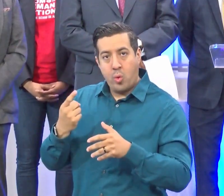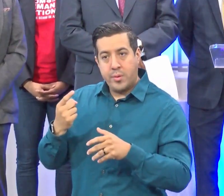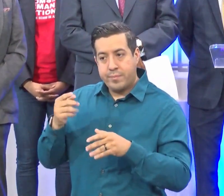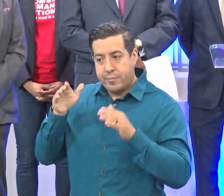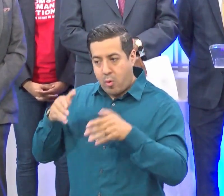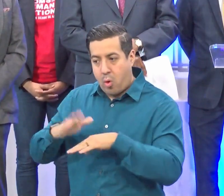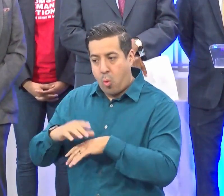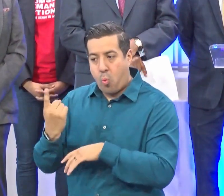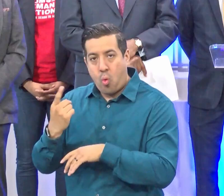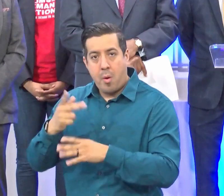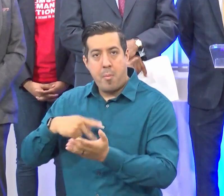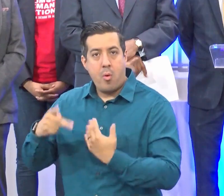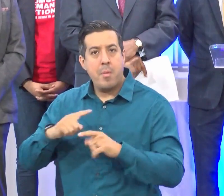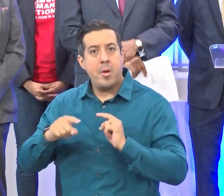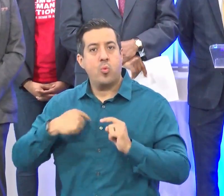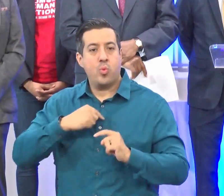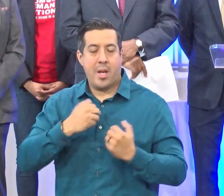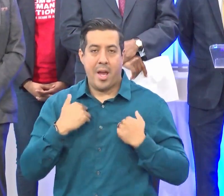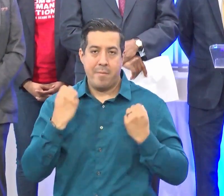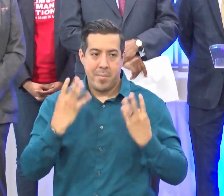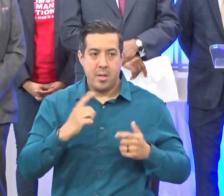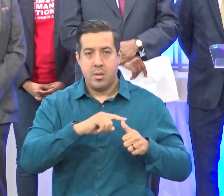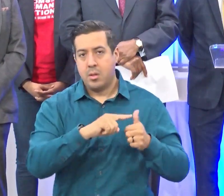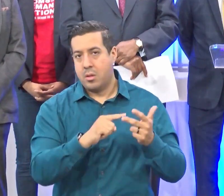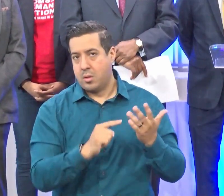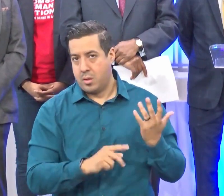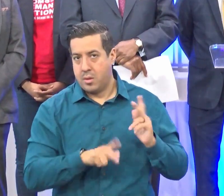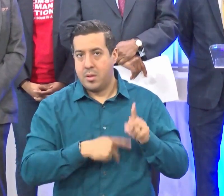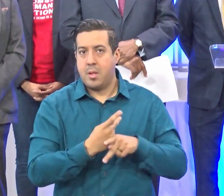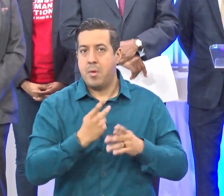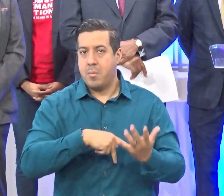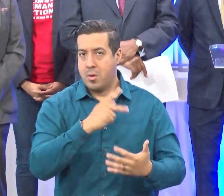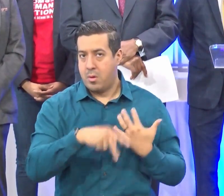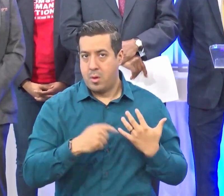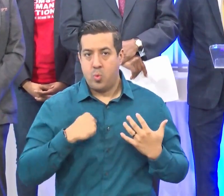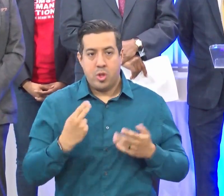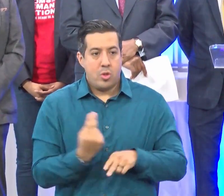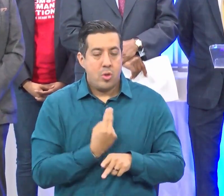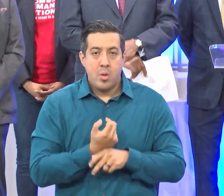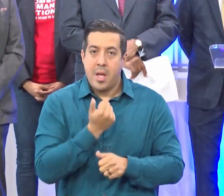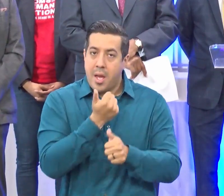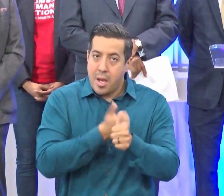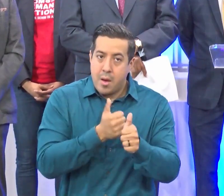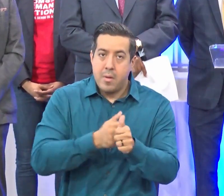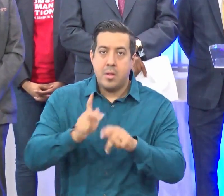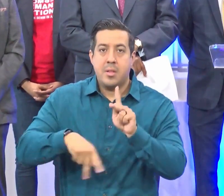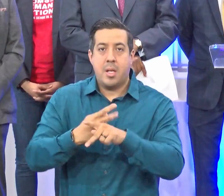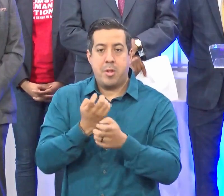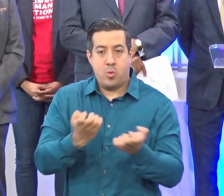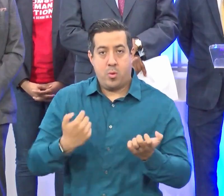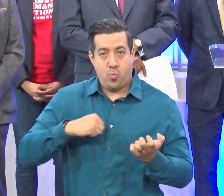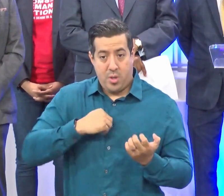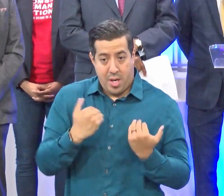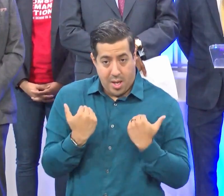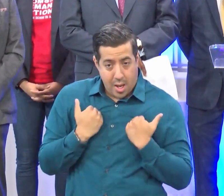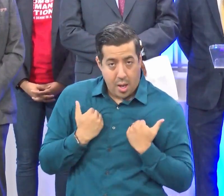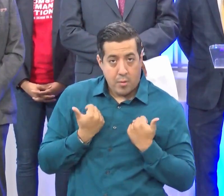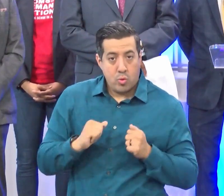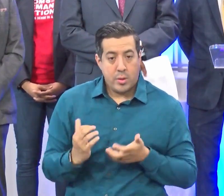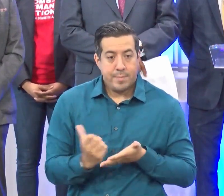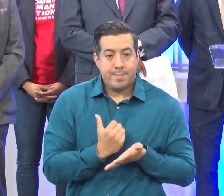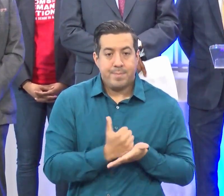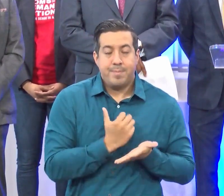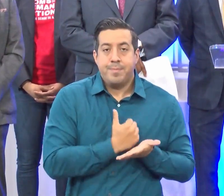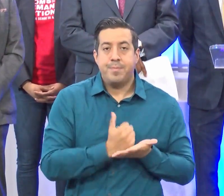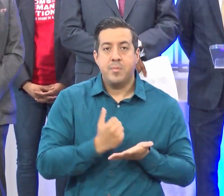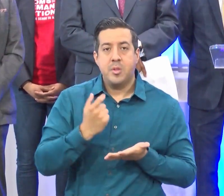Safe, Houston is comprehensive, it's holistic. We are utilizing every quiver in our toolbox that we have in